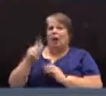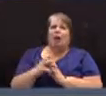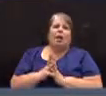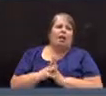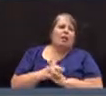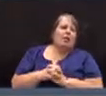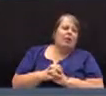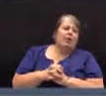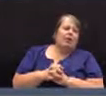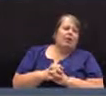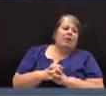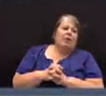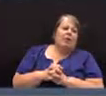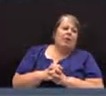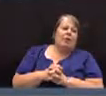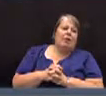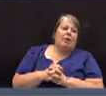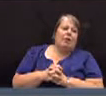Uh,